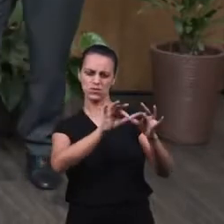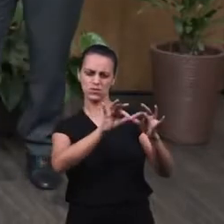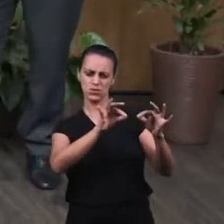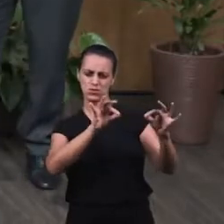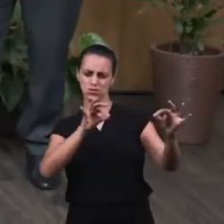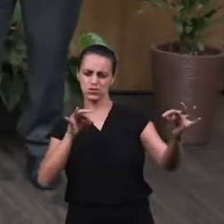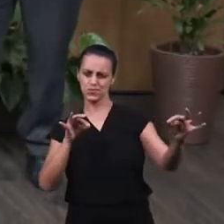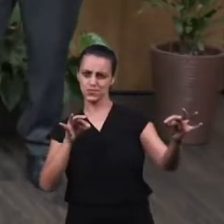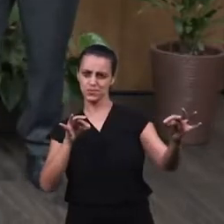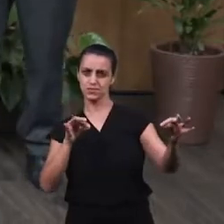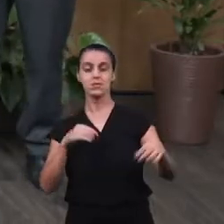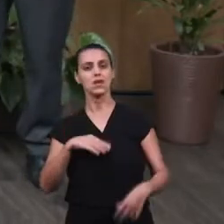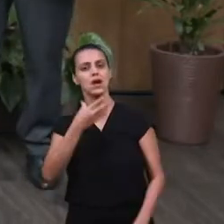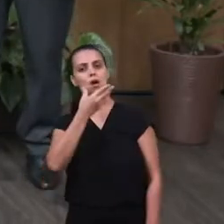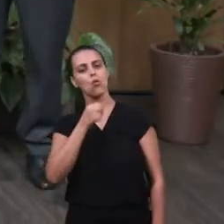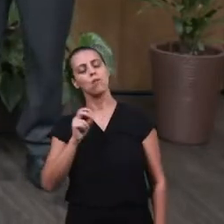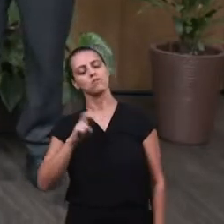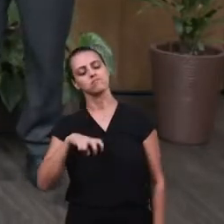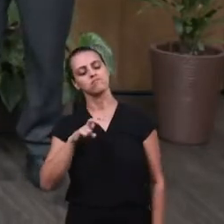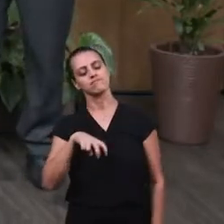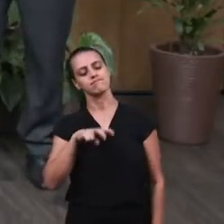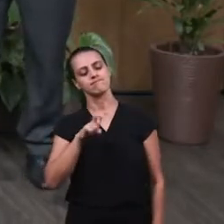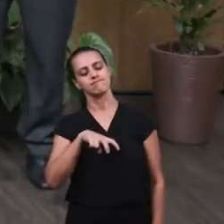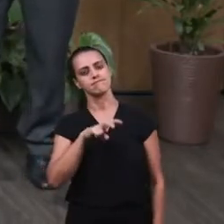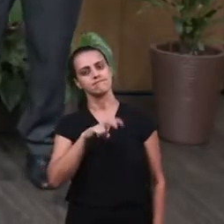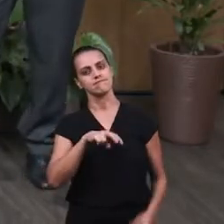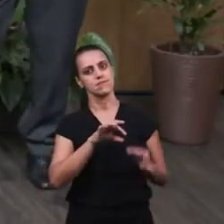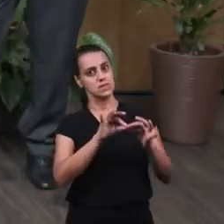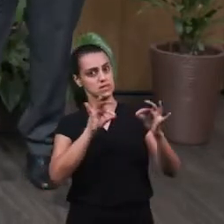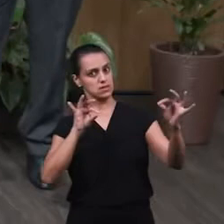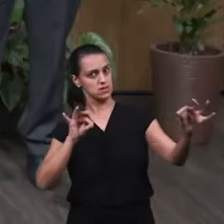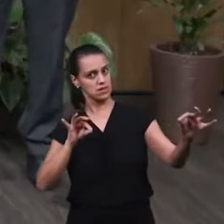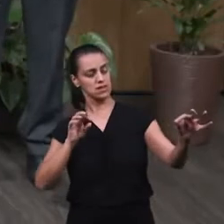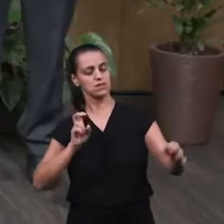and this man went there, he ran this distance,